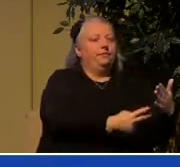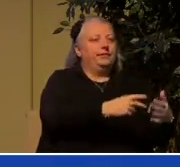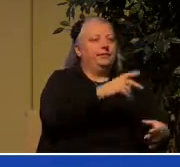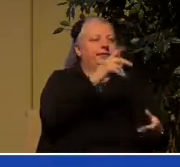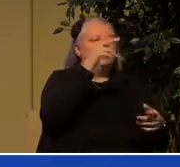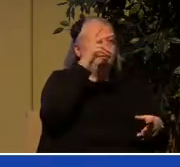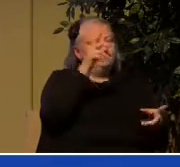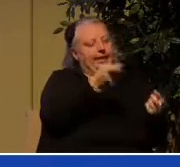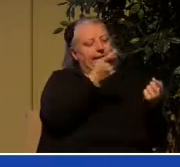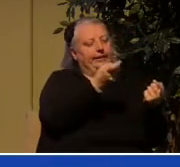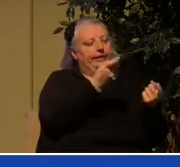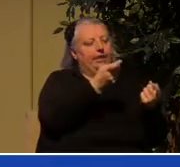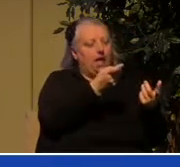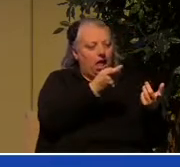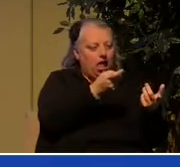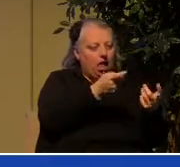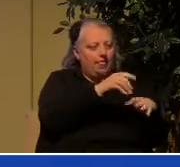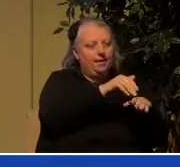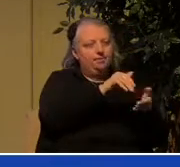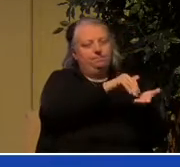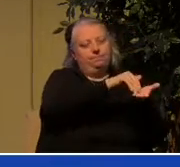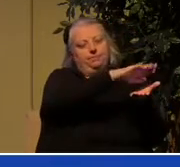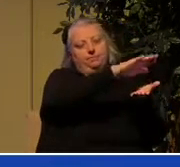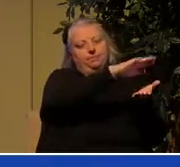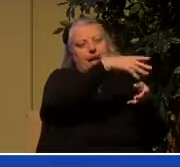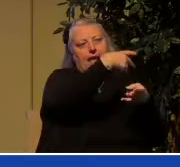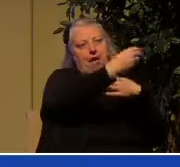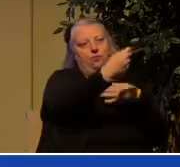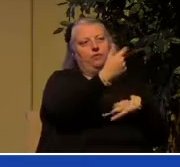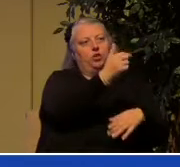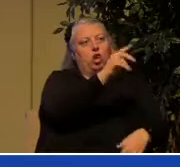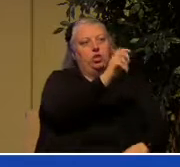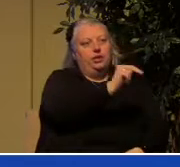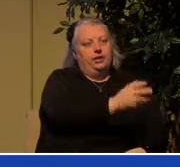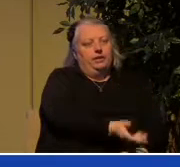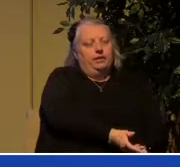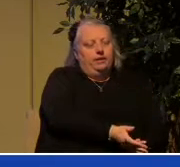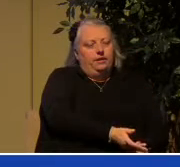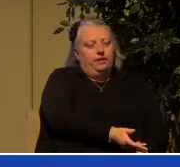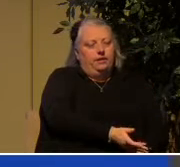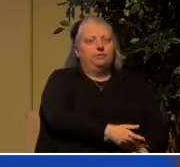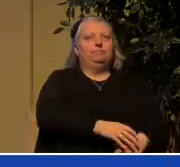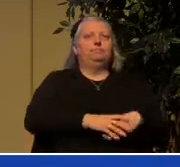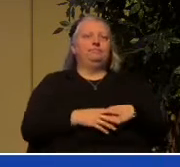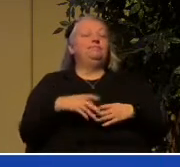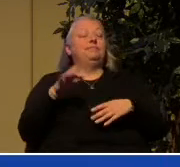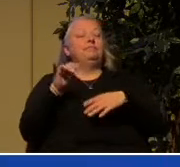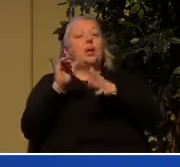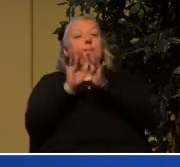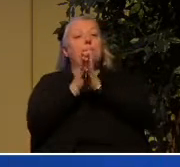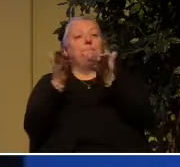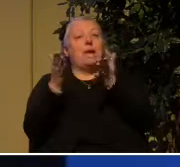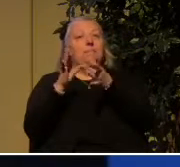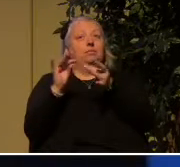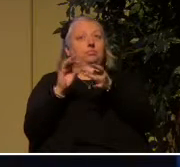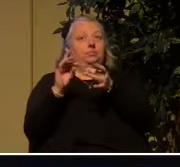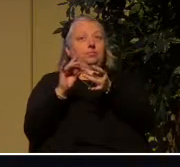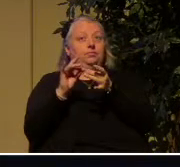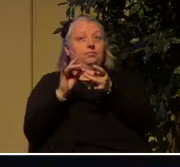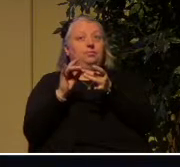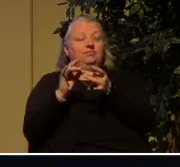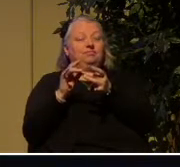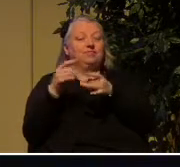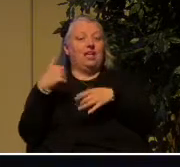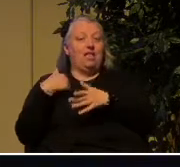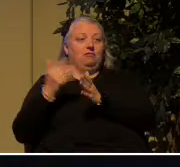sin, they were exiled from the garden. And here's what the Bible has to say about that in words that you've often heard